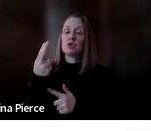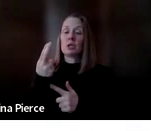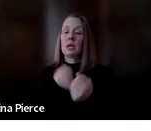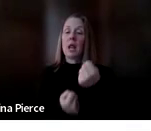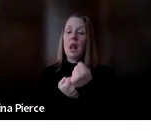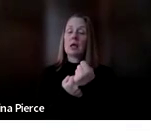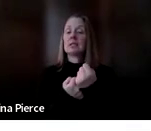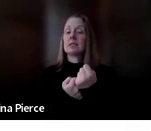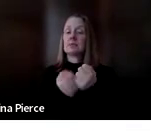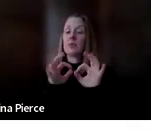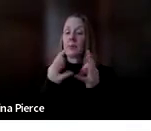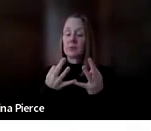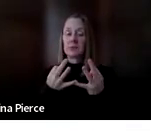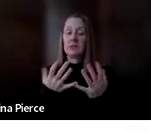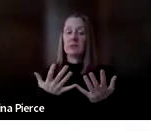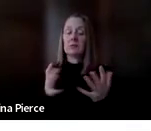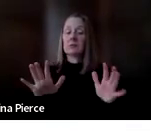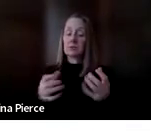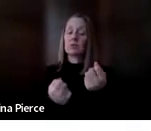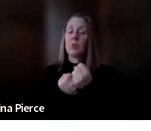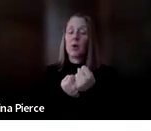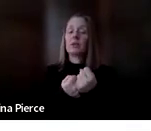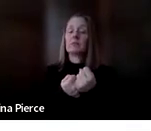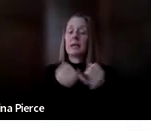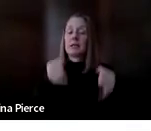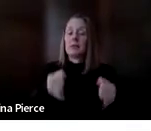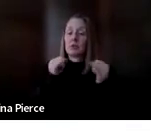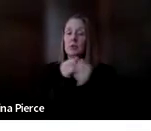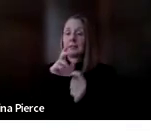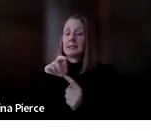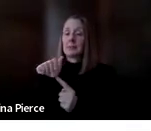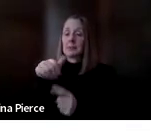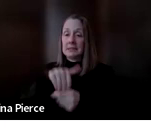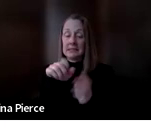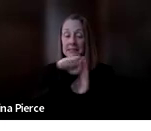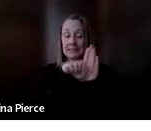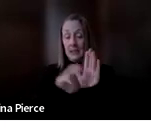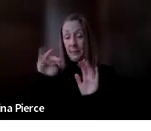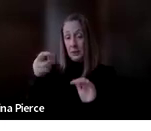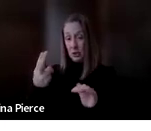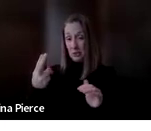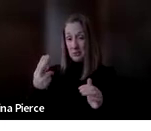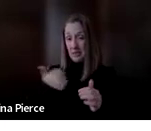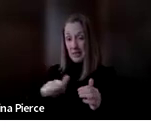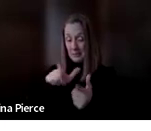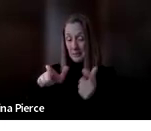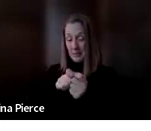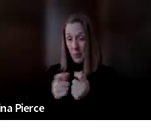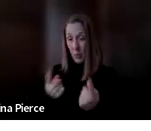families and individuals with disabilities in the state of Michigan. Does anybody have any specific questions for Stephanie right now?